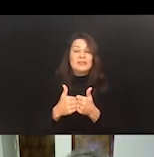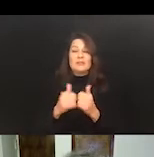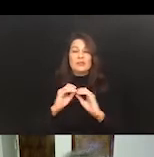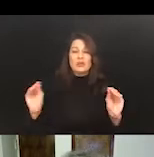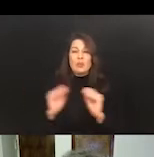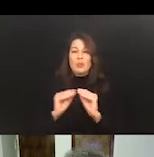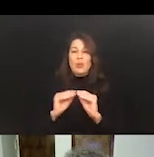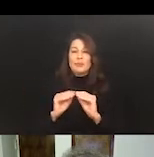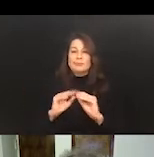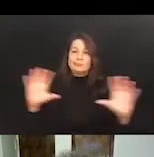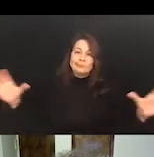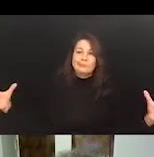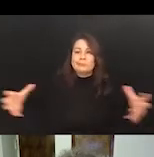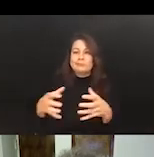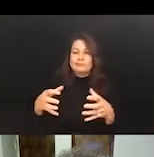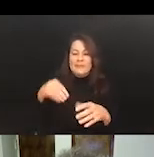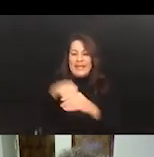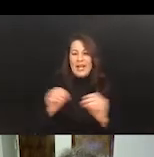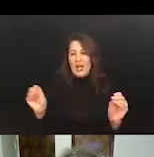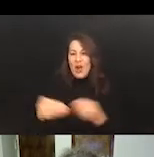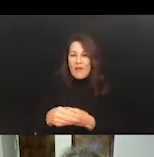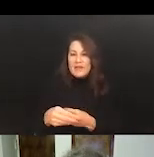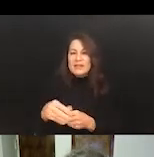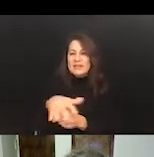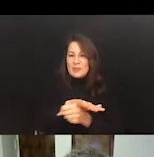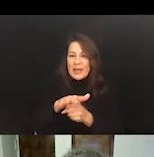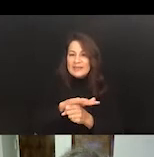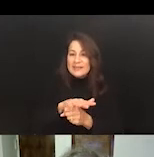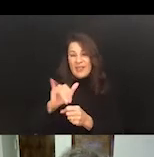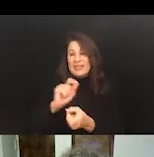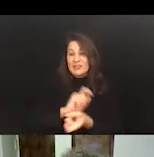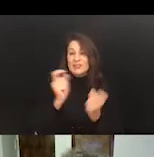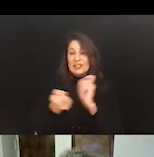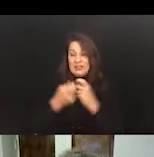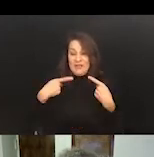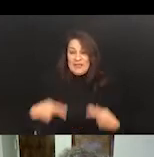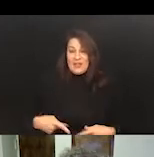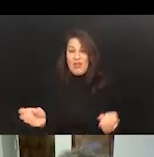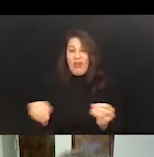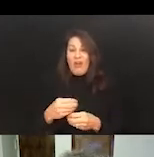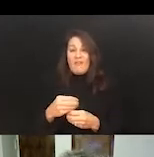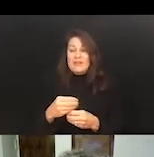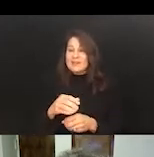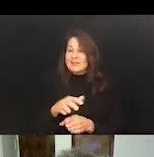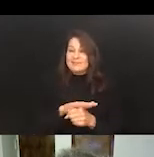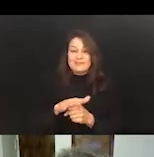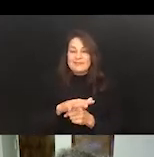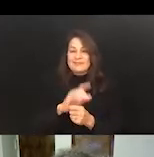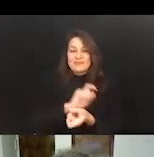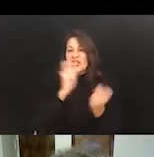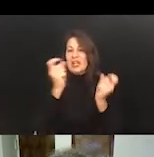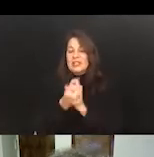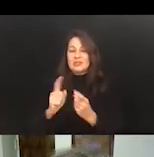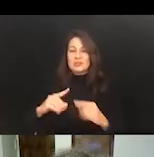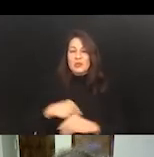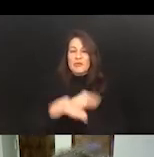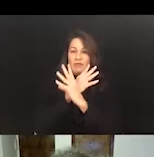of an office space has changed, the physical office space to a virtual office space. How